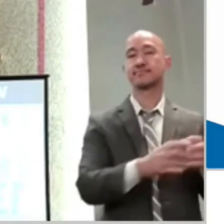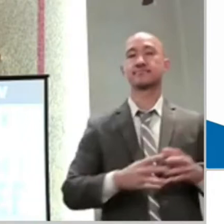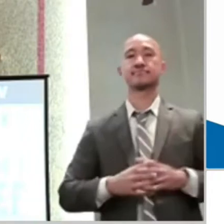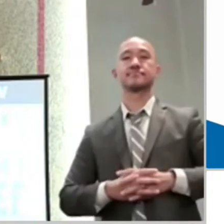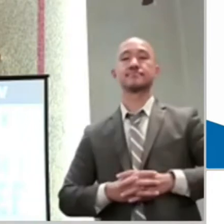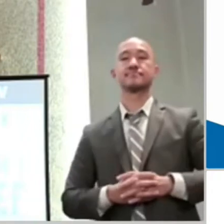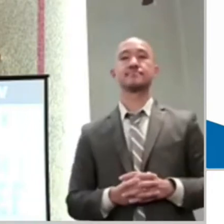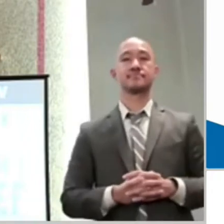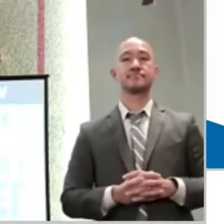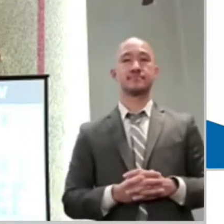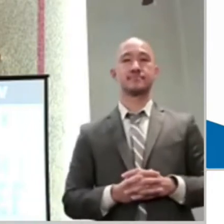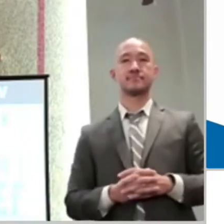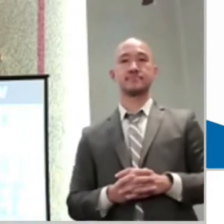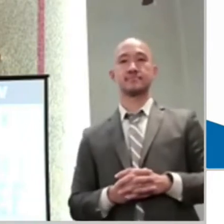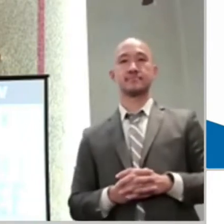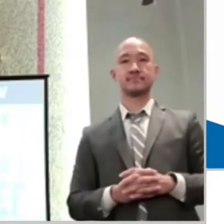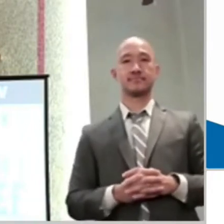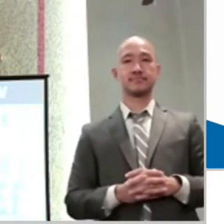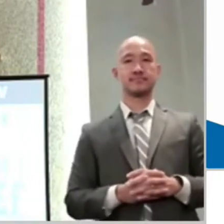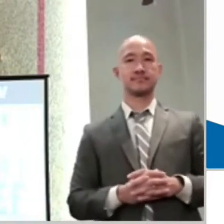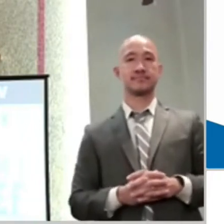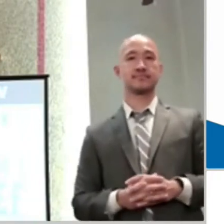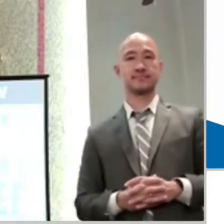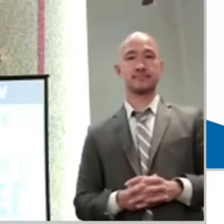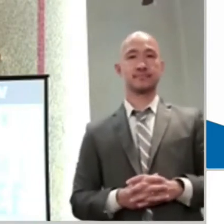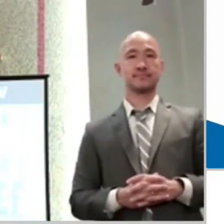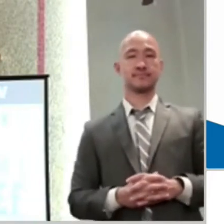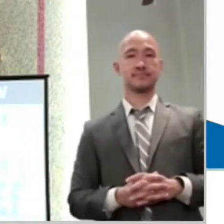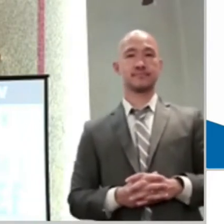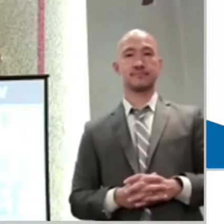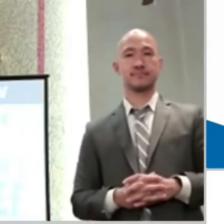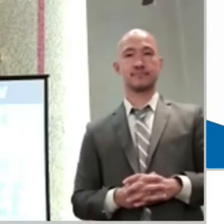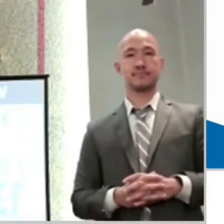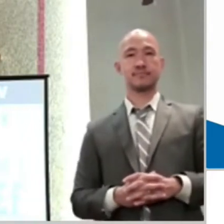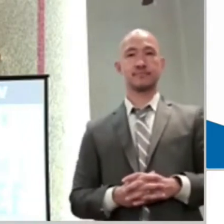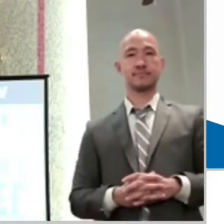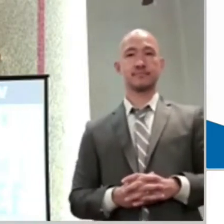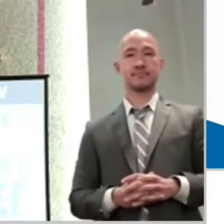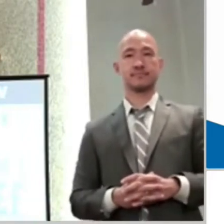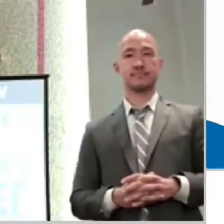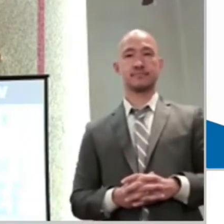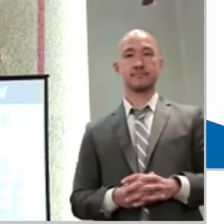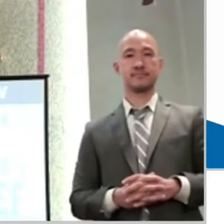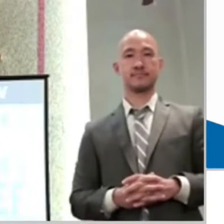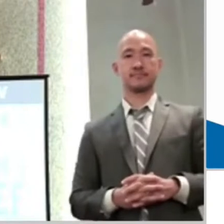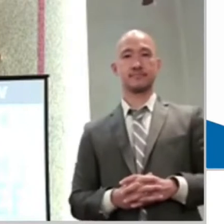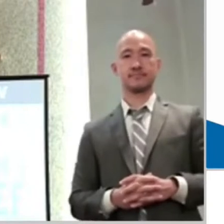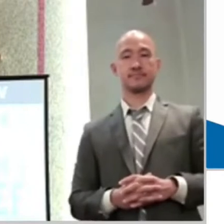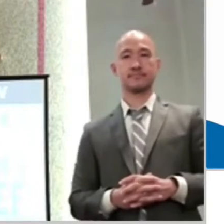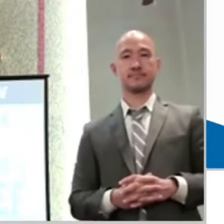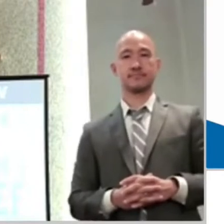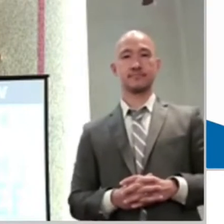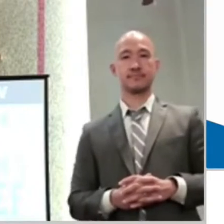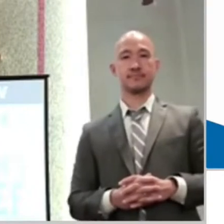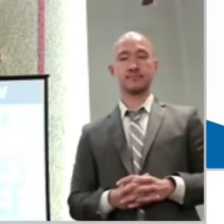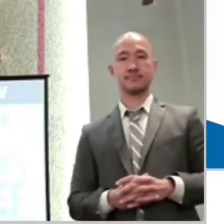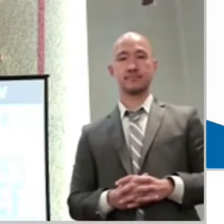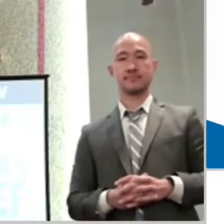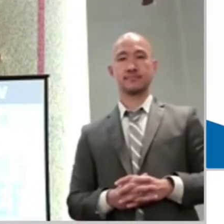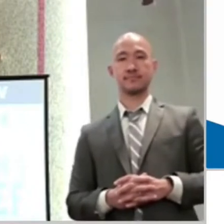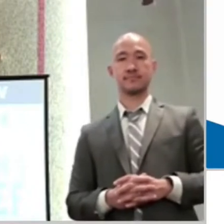You know what? I would avoid that place because then that's not going to make my faith grow, isn't it? Because faith grows